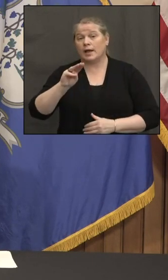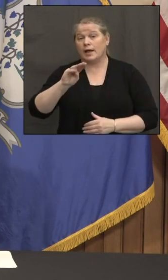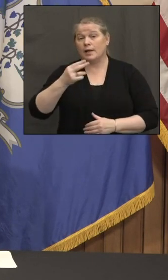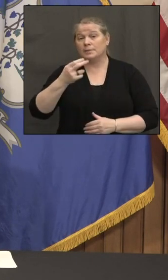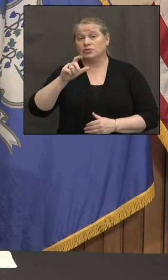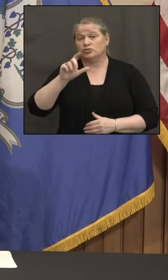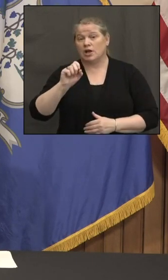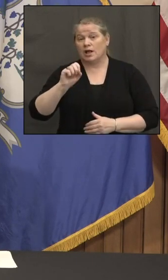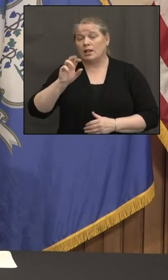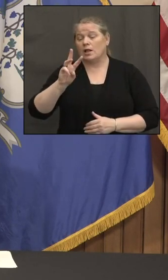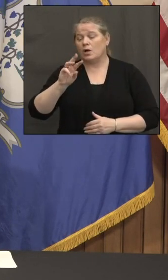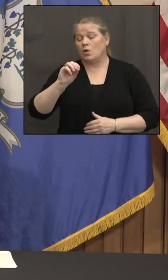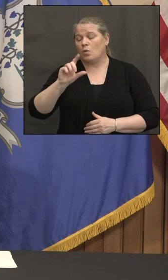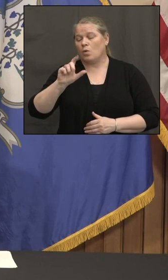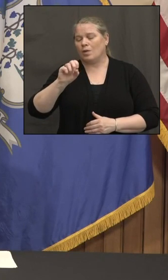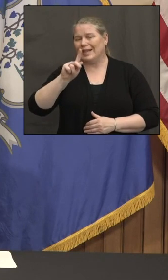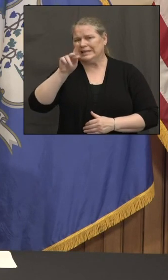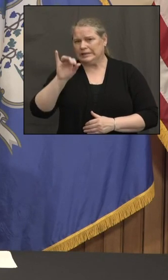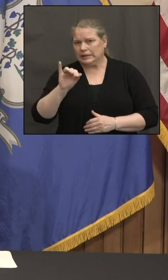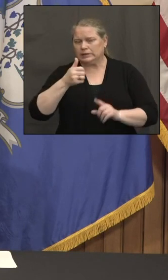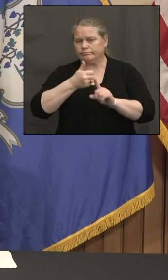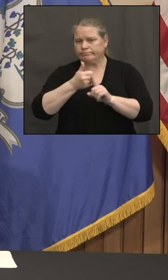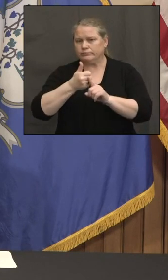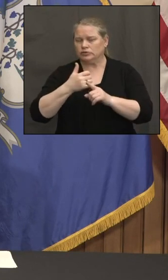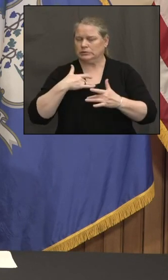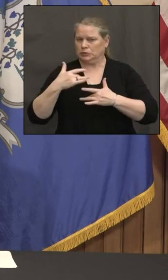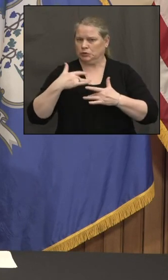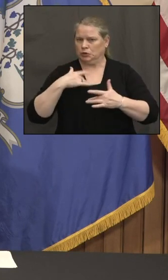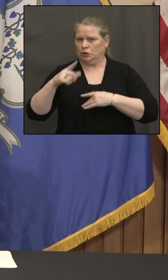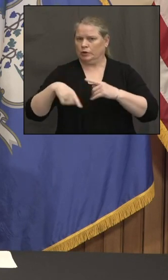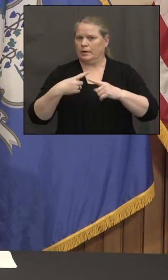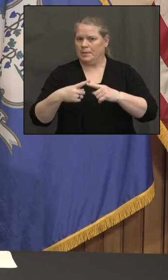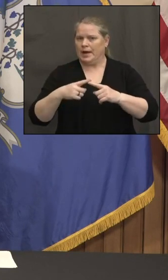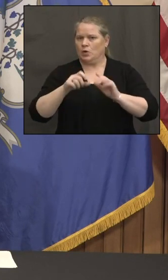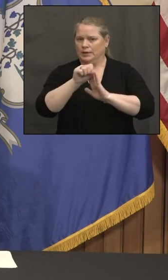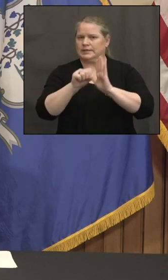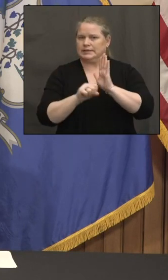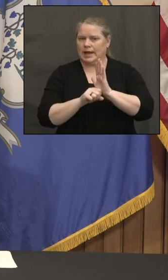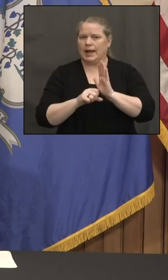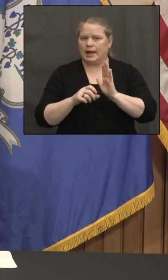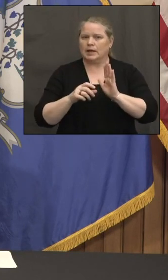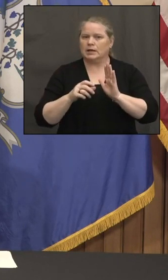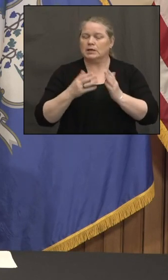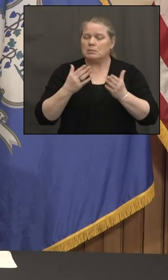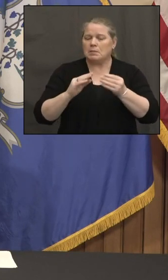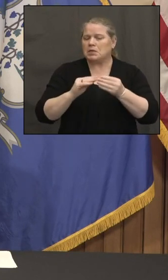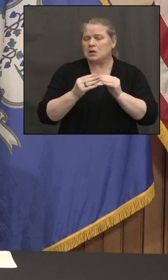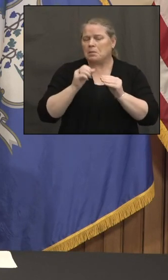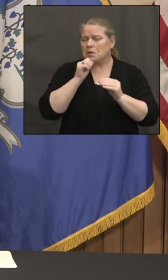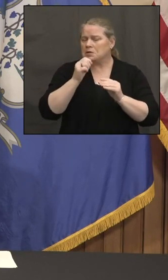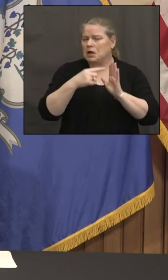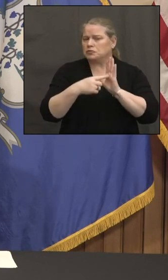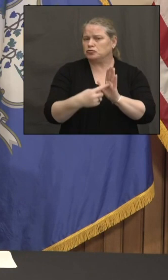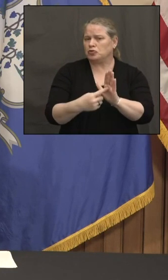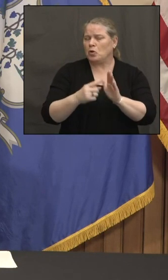states that maybe the numbers didn't indicate that, but still opened things up a little bit too soon.